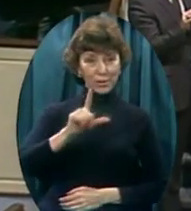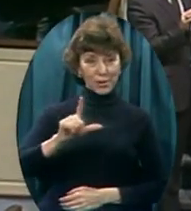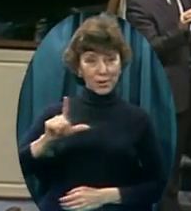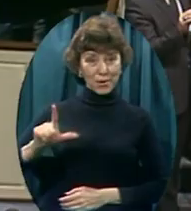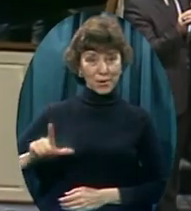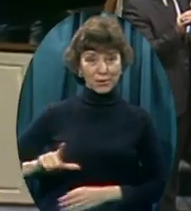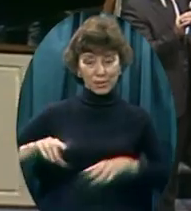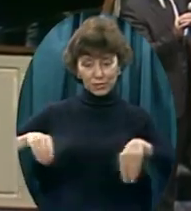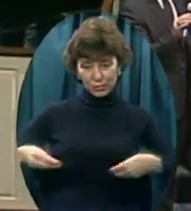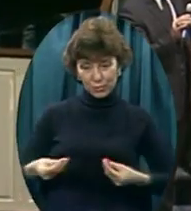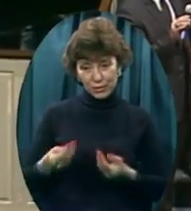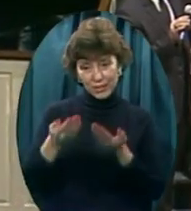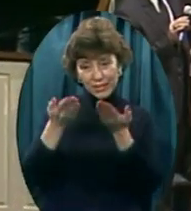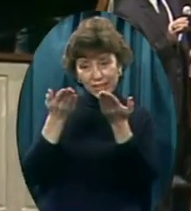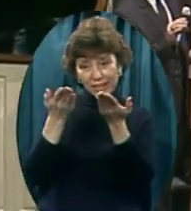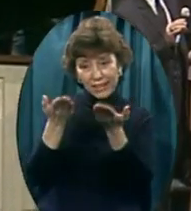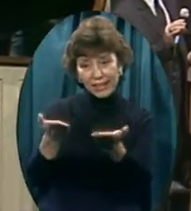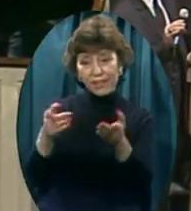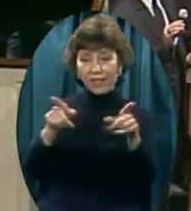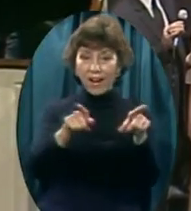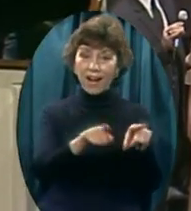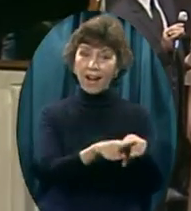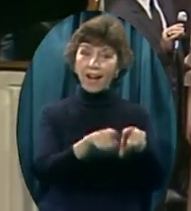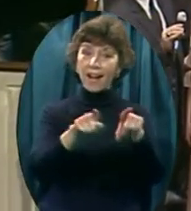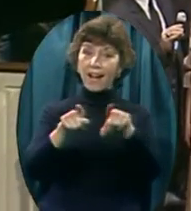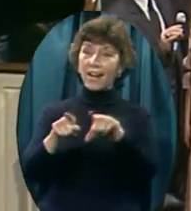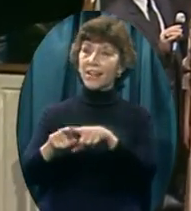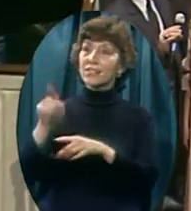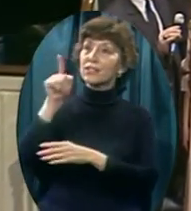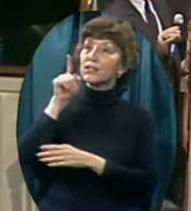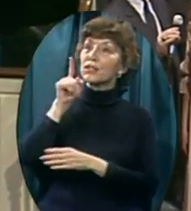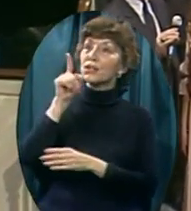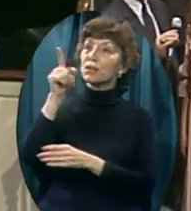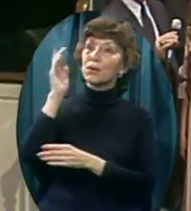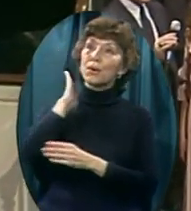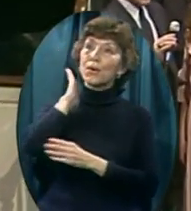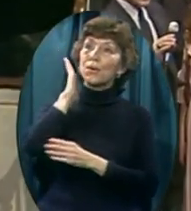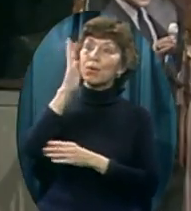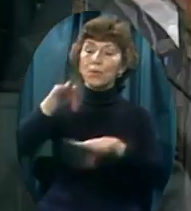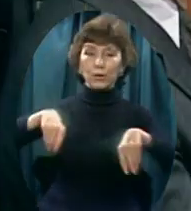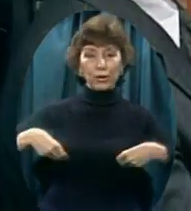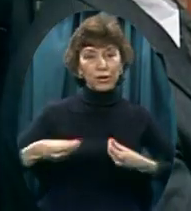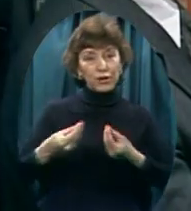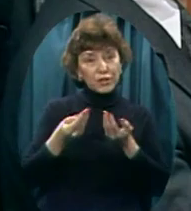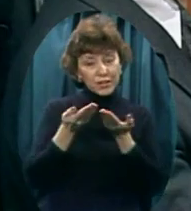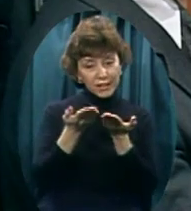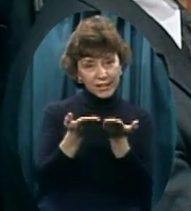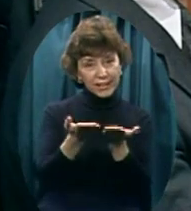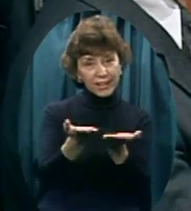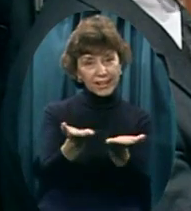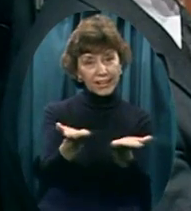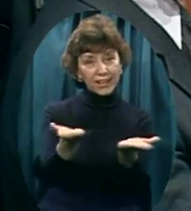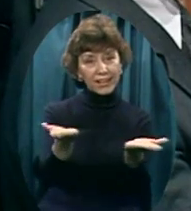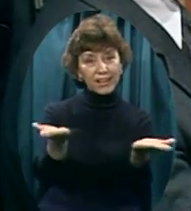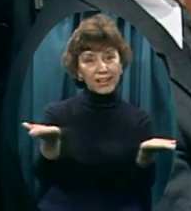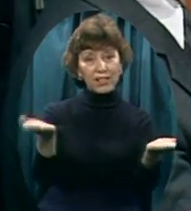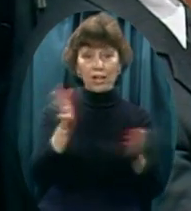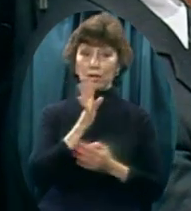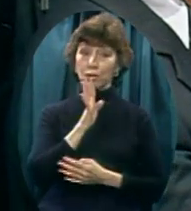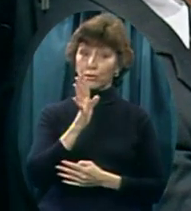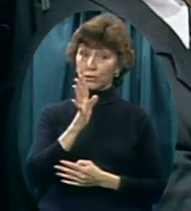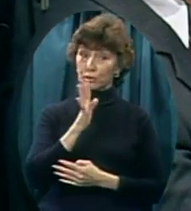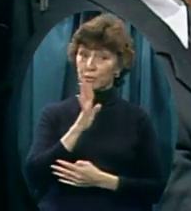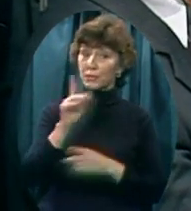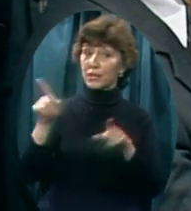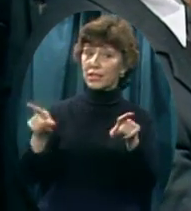give as you would give, to speak as